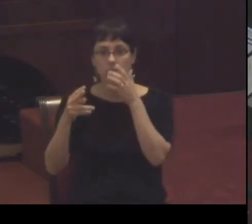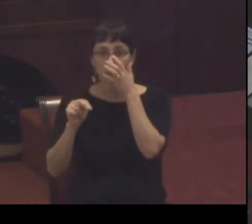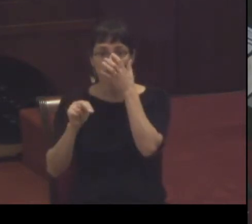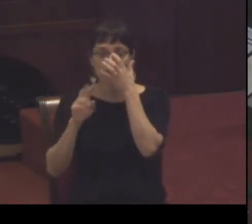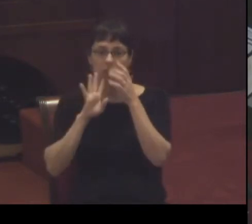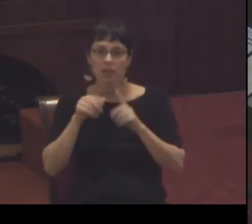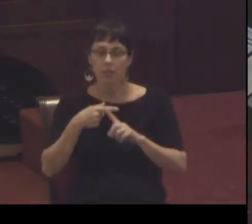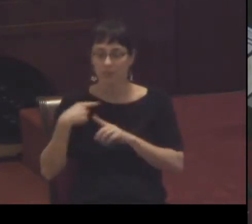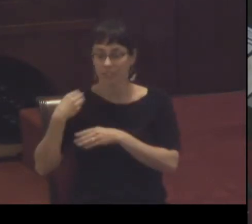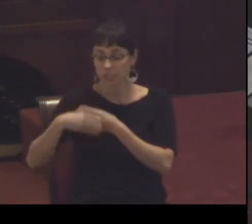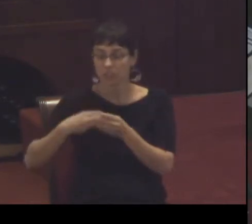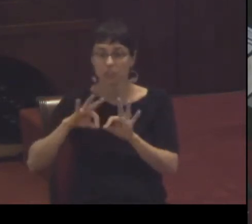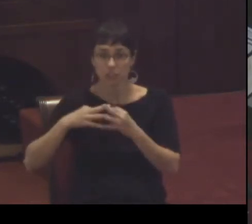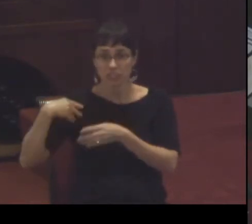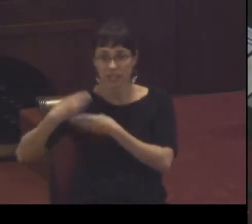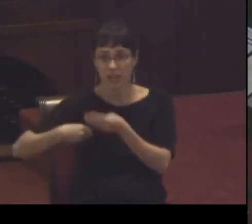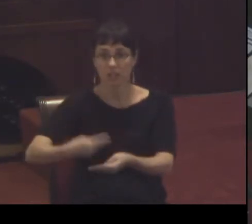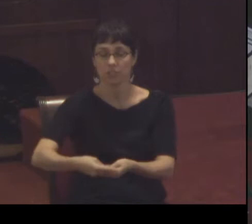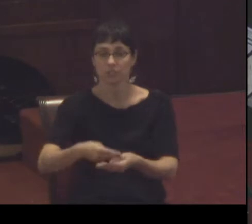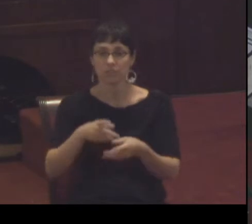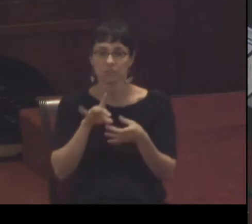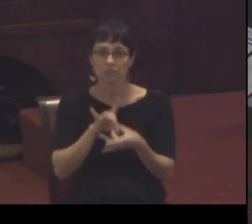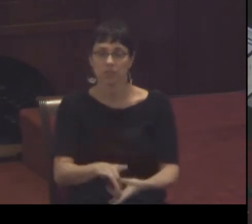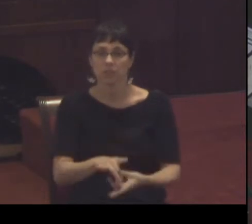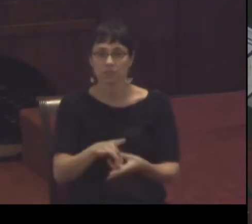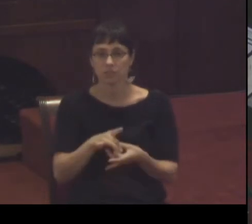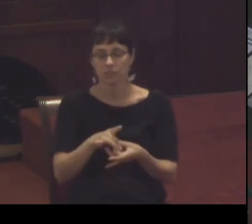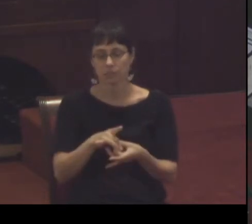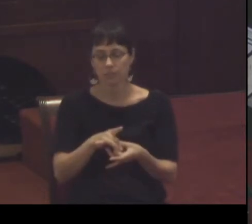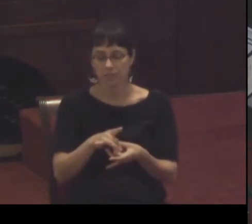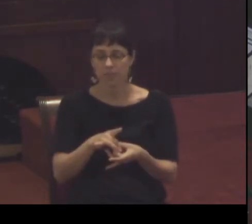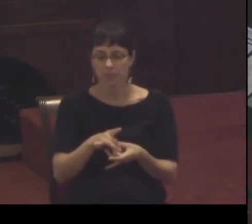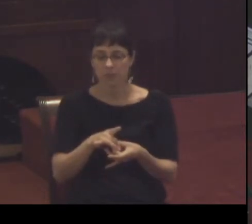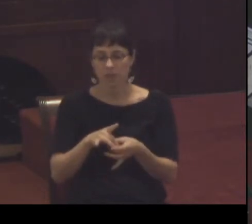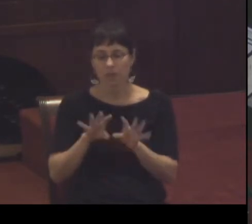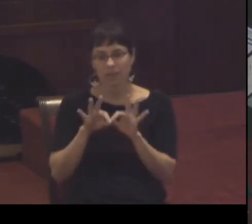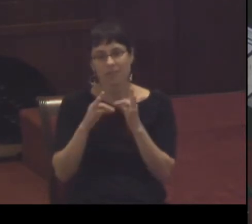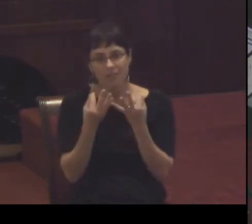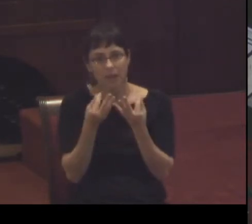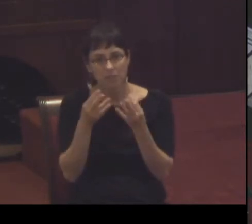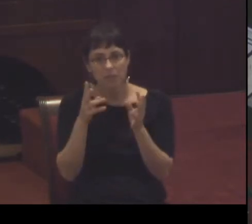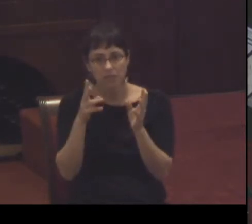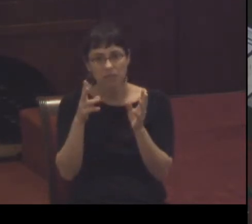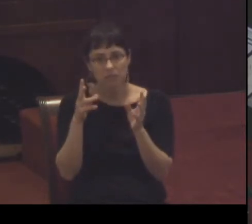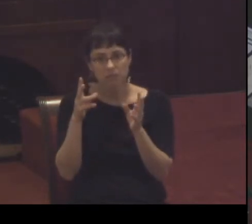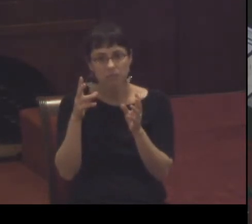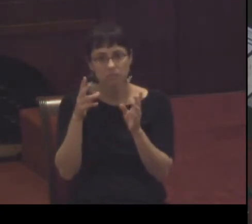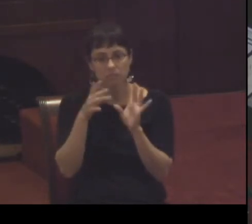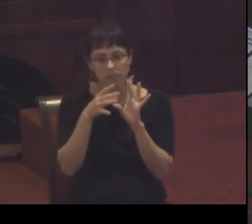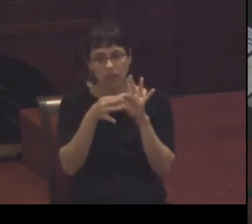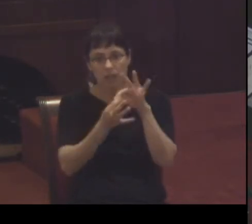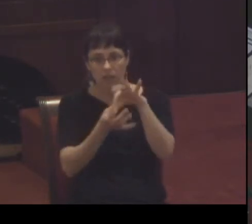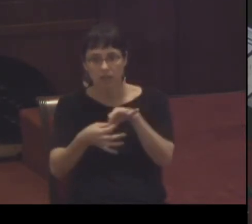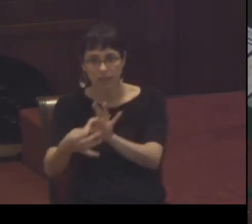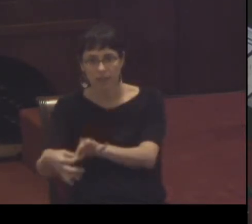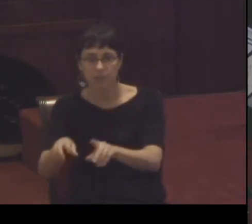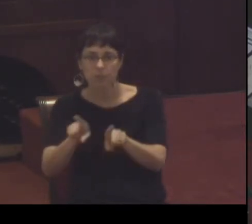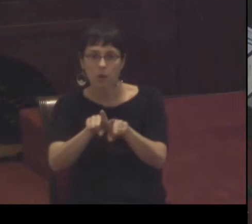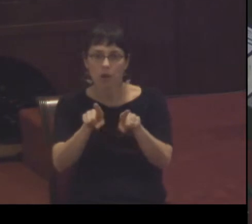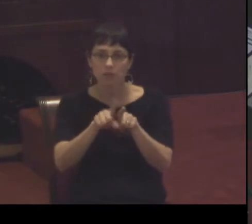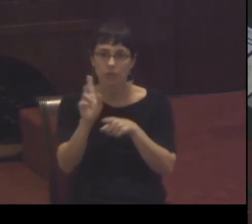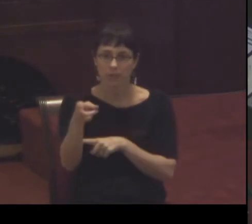life but the historic significance of his life and of course of course John was concerned about the historical details